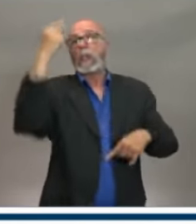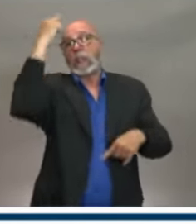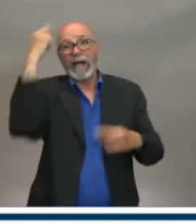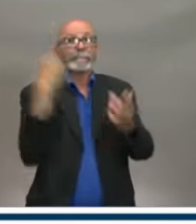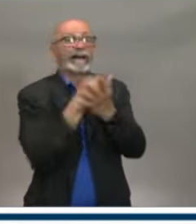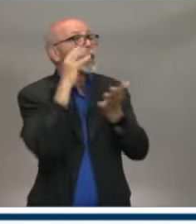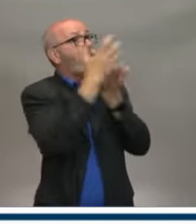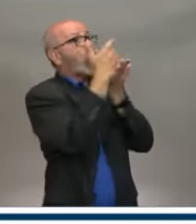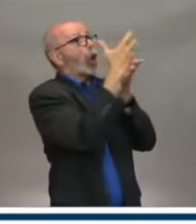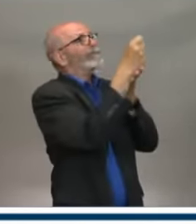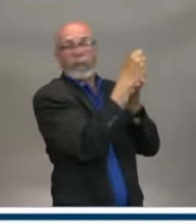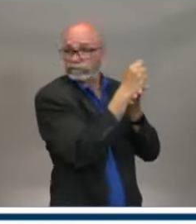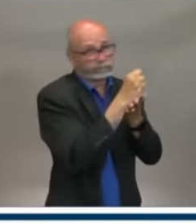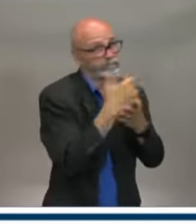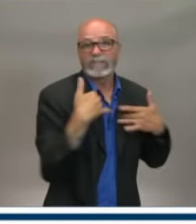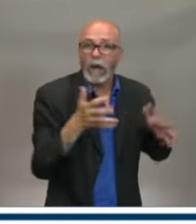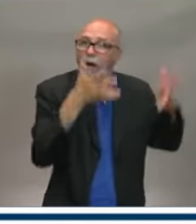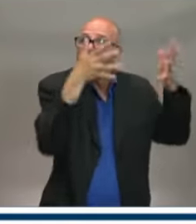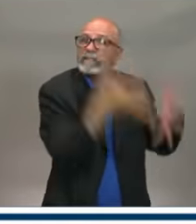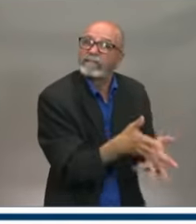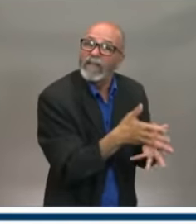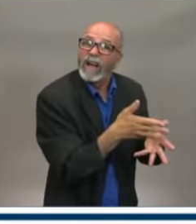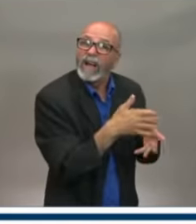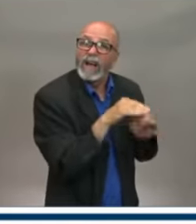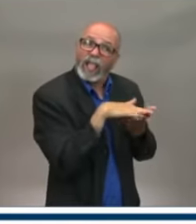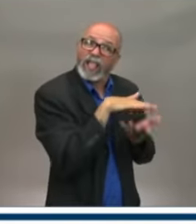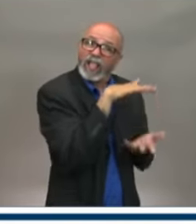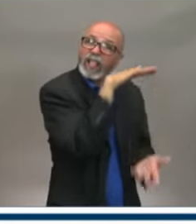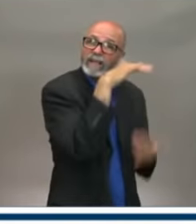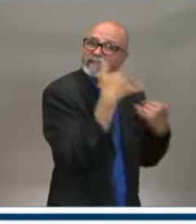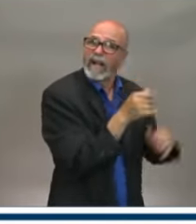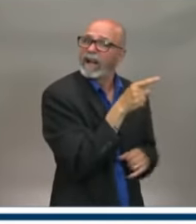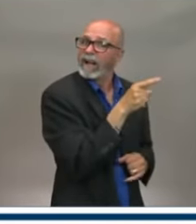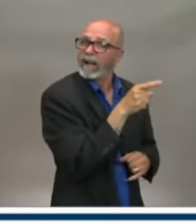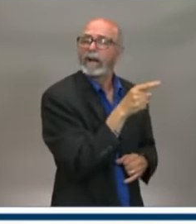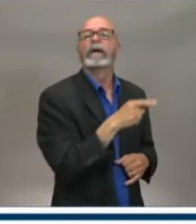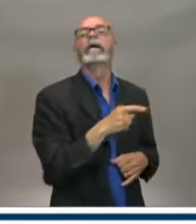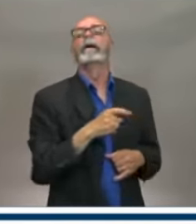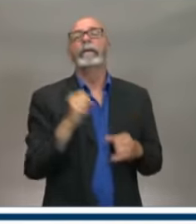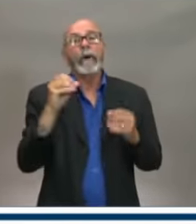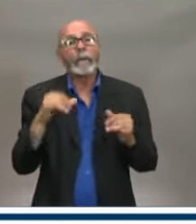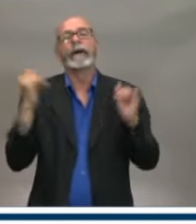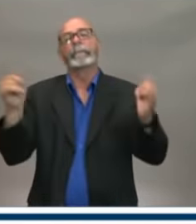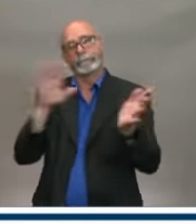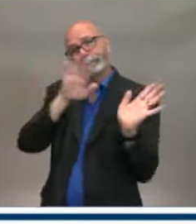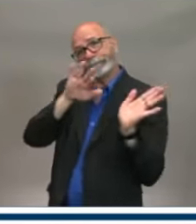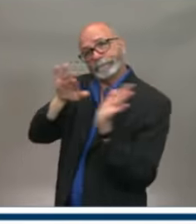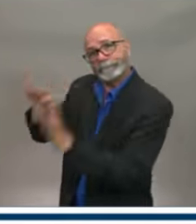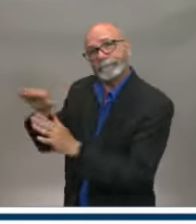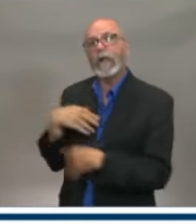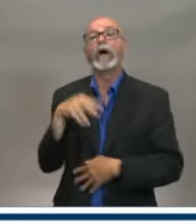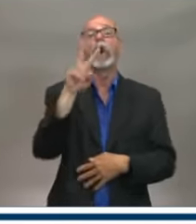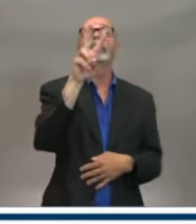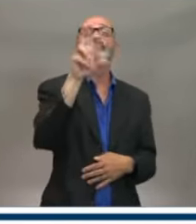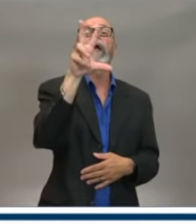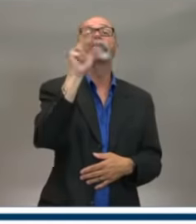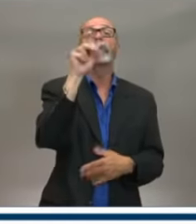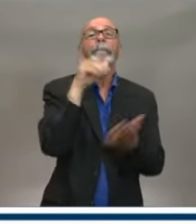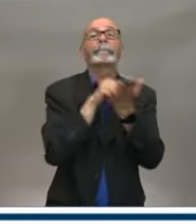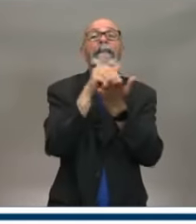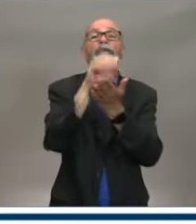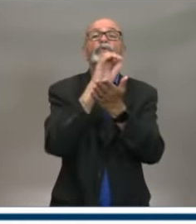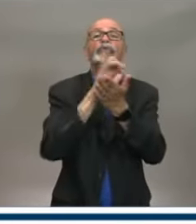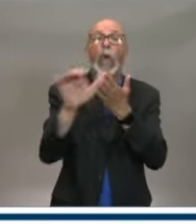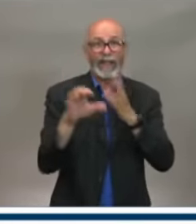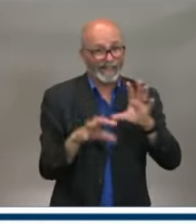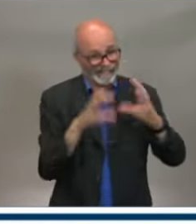So there was money left over in both of those earlier programs. And the $230 million is a capital investment that the province will make,